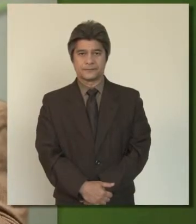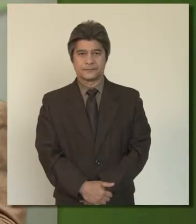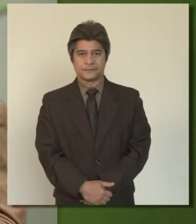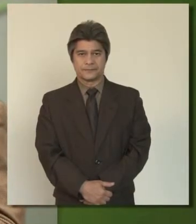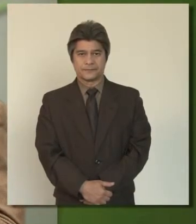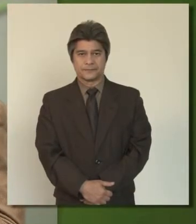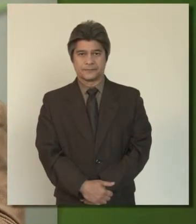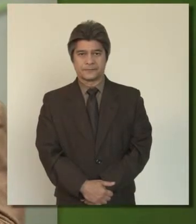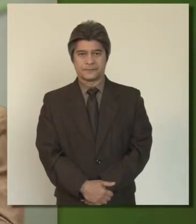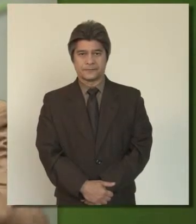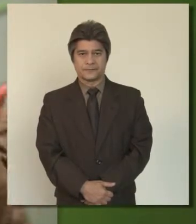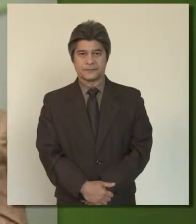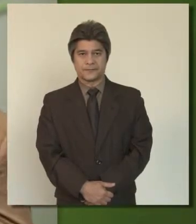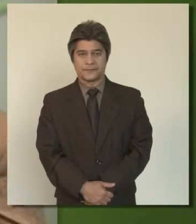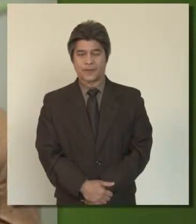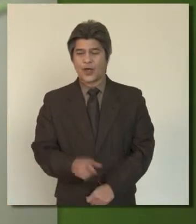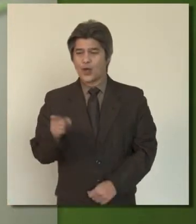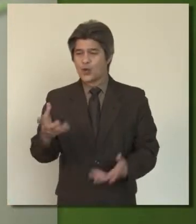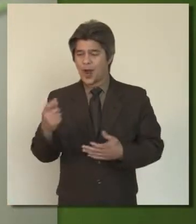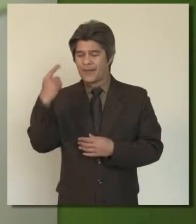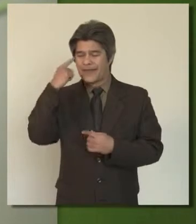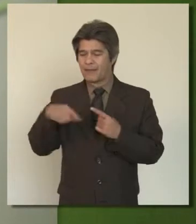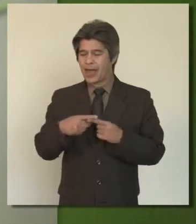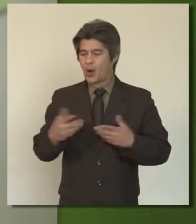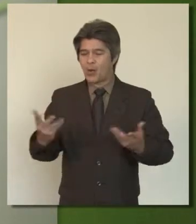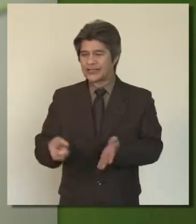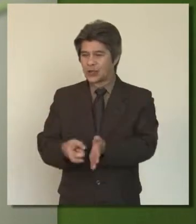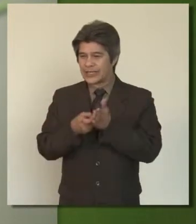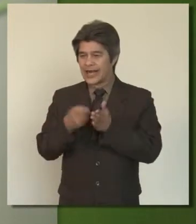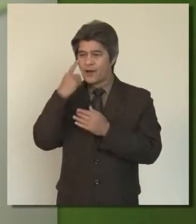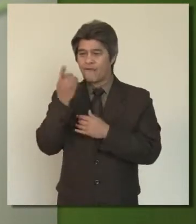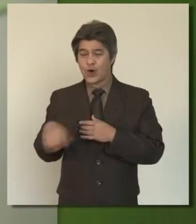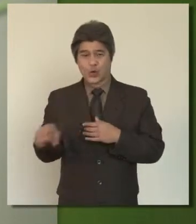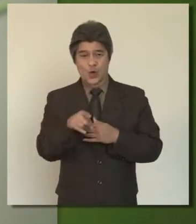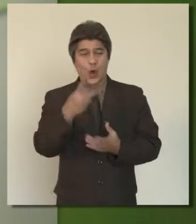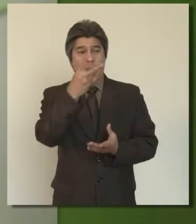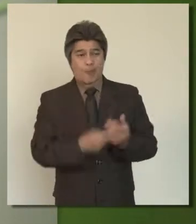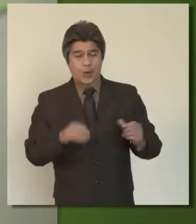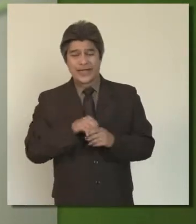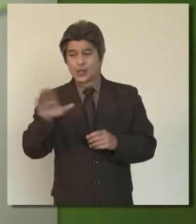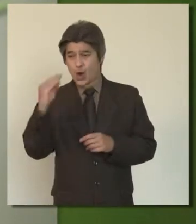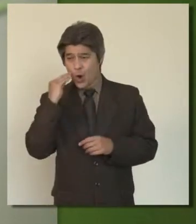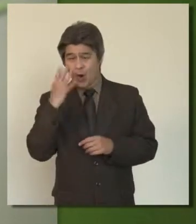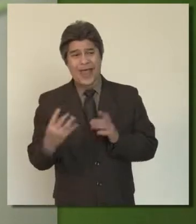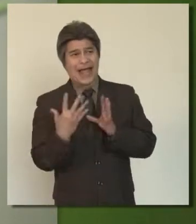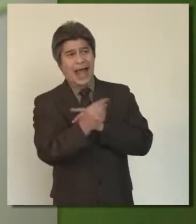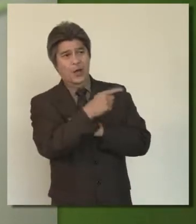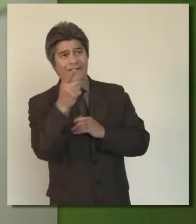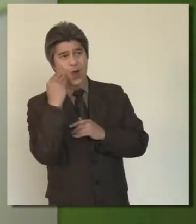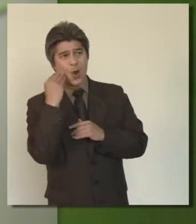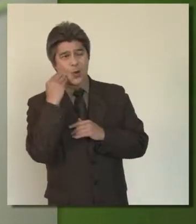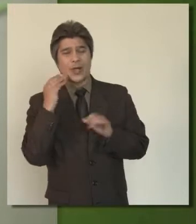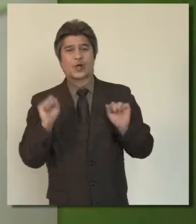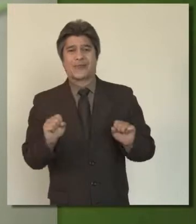different than somebody else's kit. You want to be thinking about what is it going to take for you both in your home